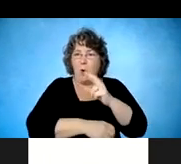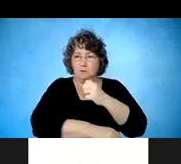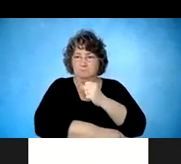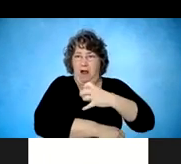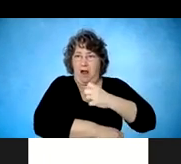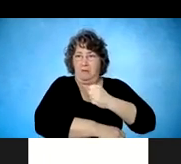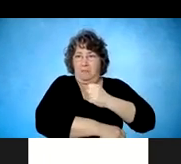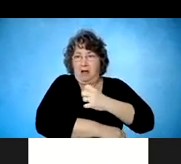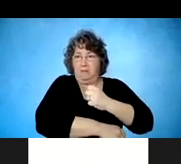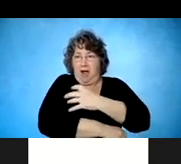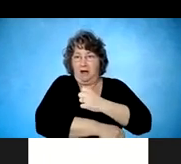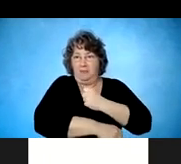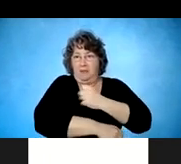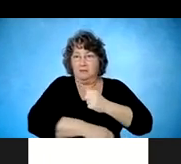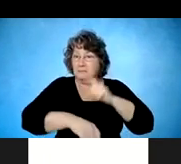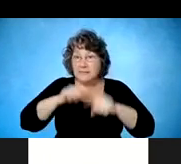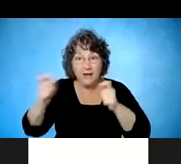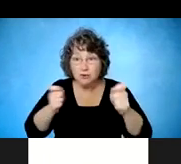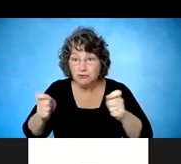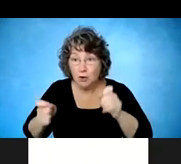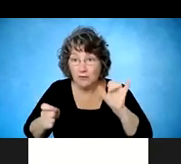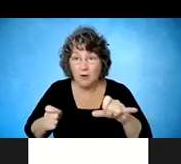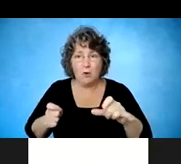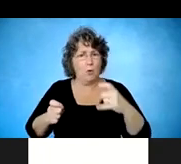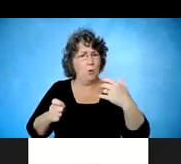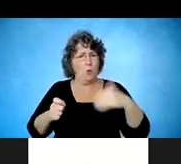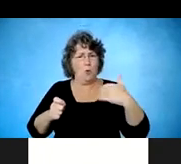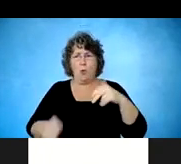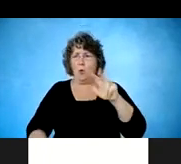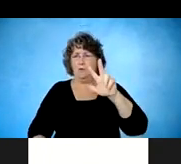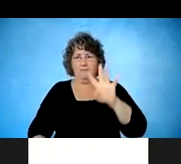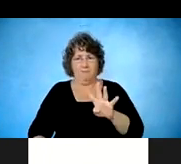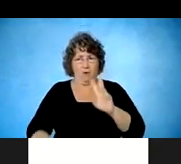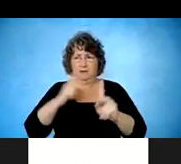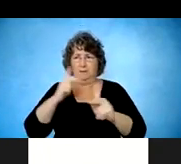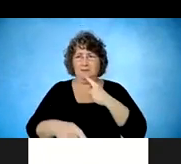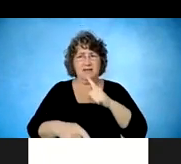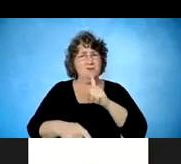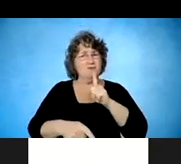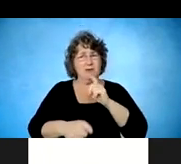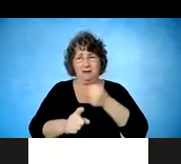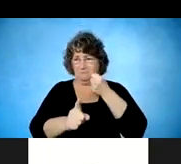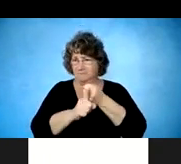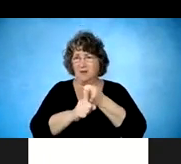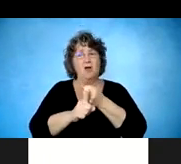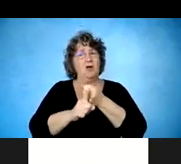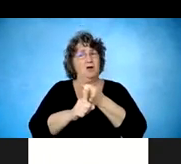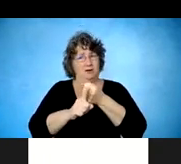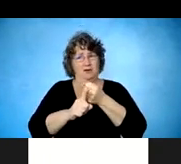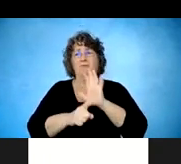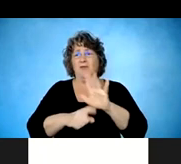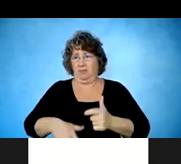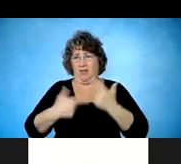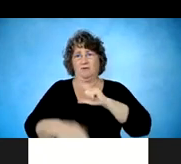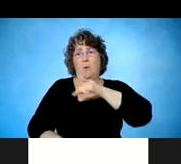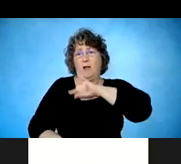Almost three quarters of people talk about how it impacts their quality of life. Almost half. It's a source of their